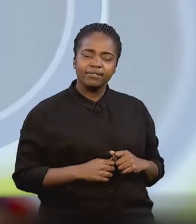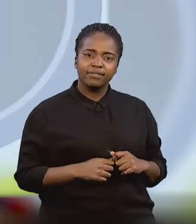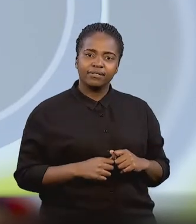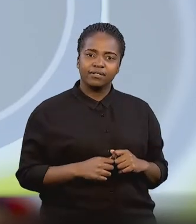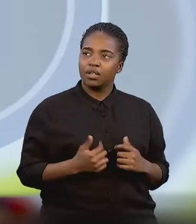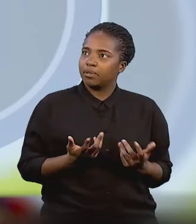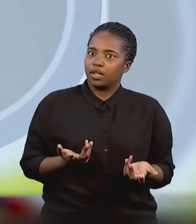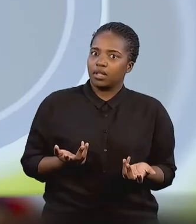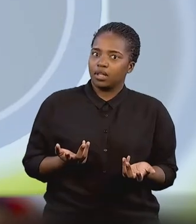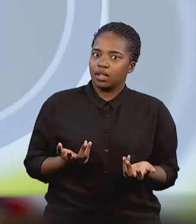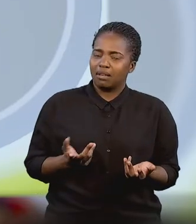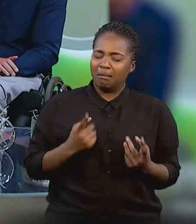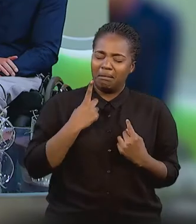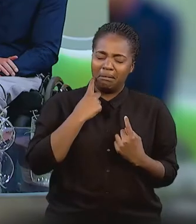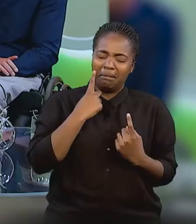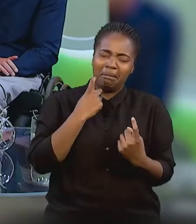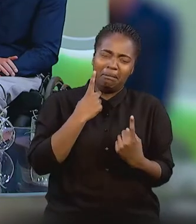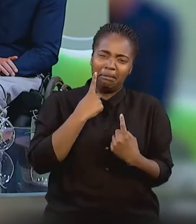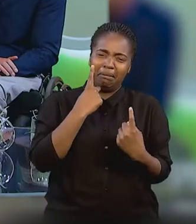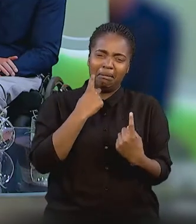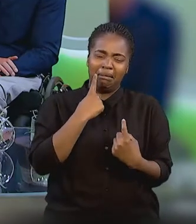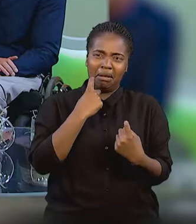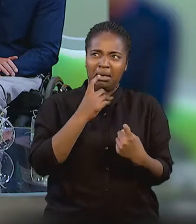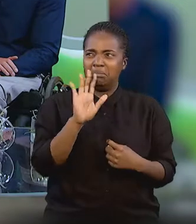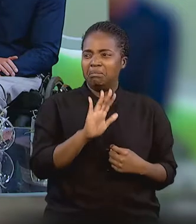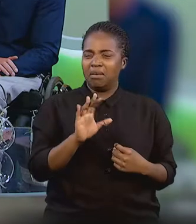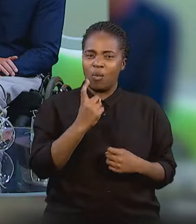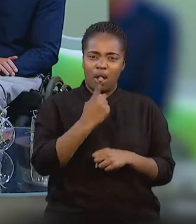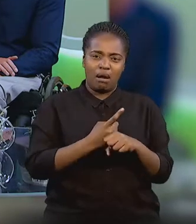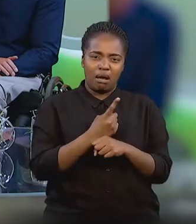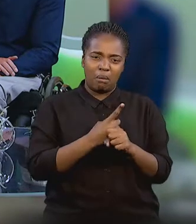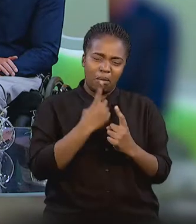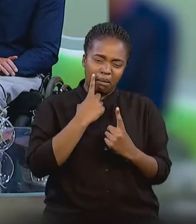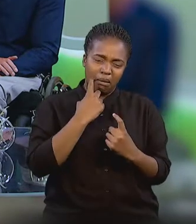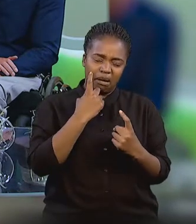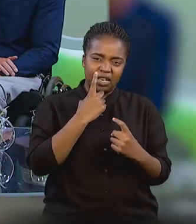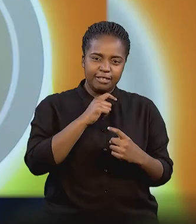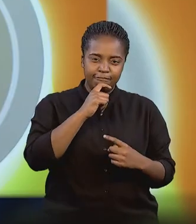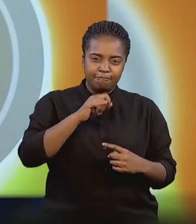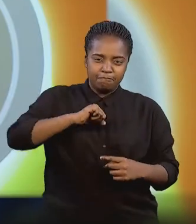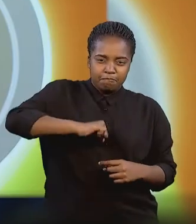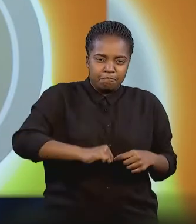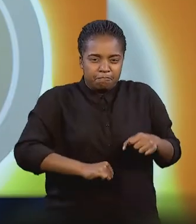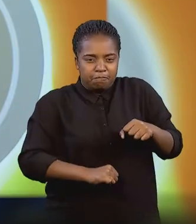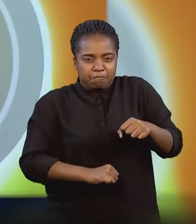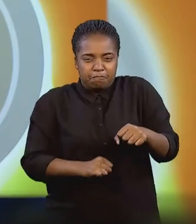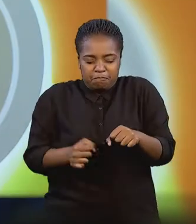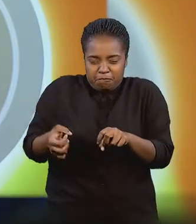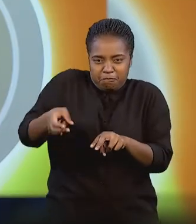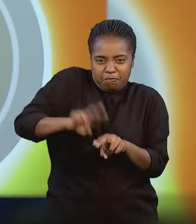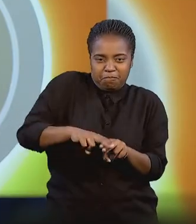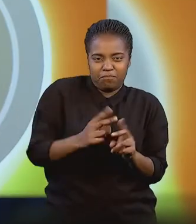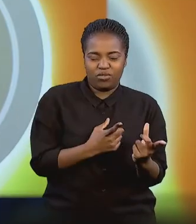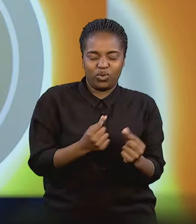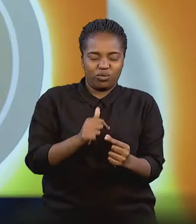do it. I actually sat there on the floor crying for I think almost an hour before I decided for myself, okay, well,